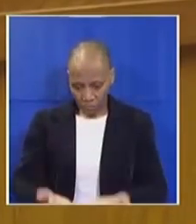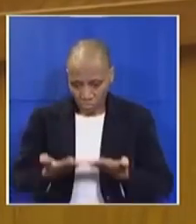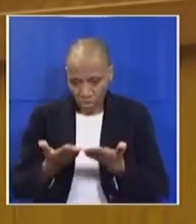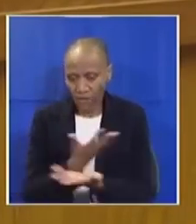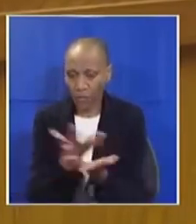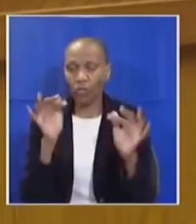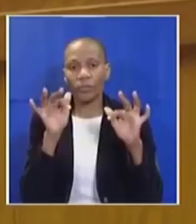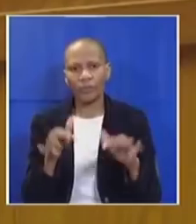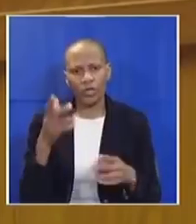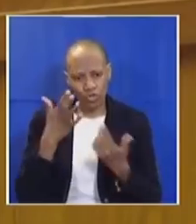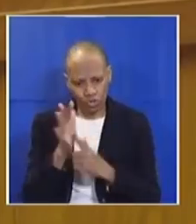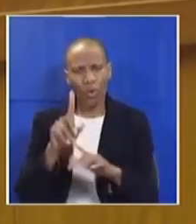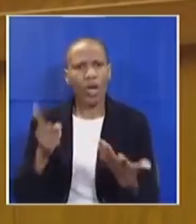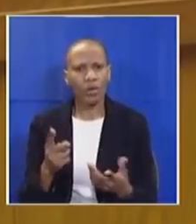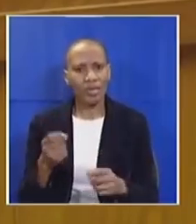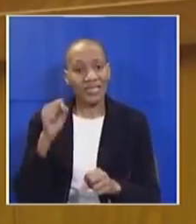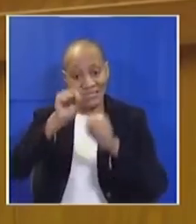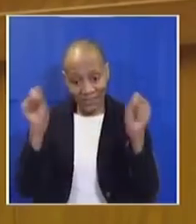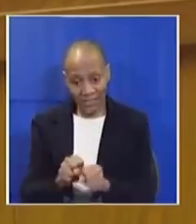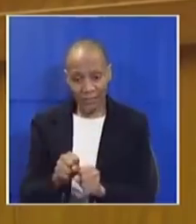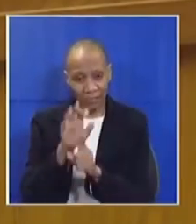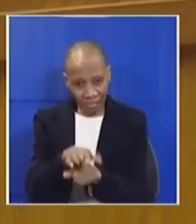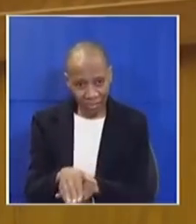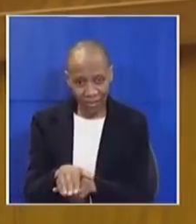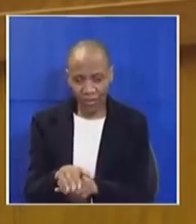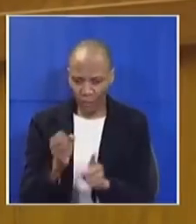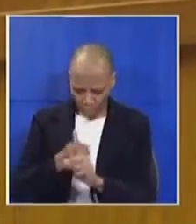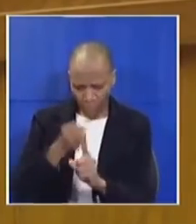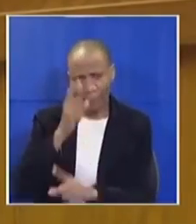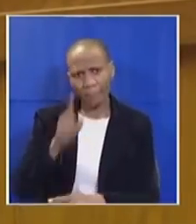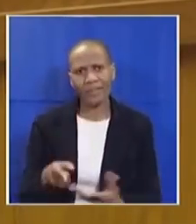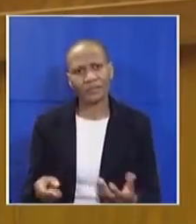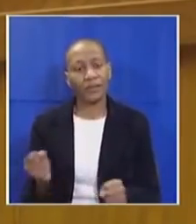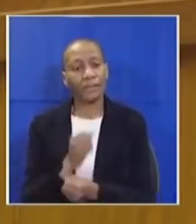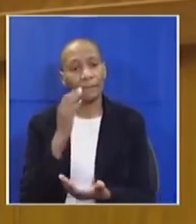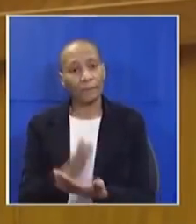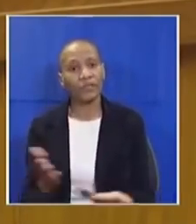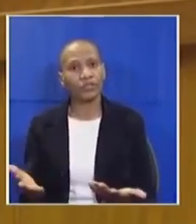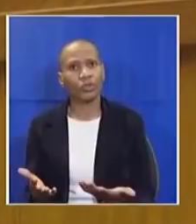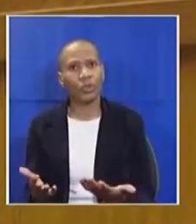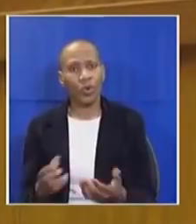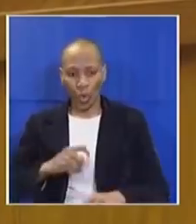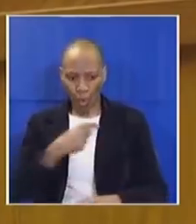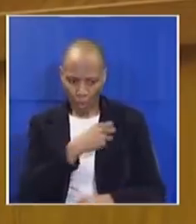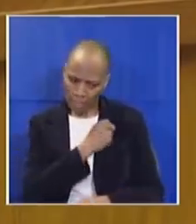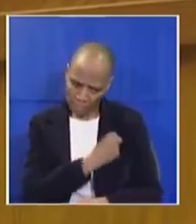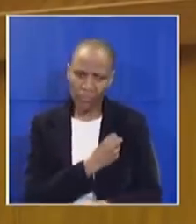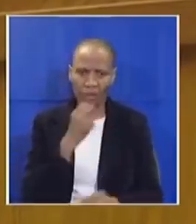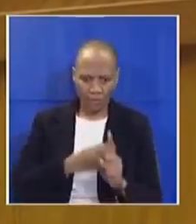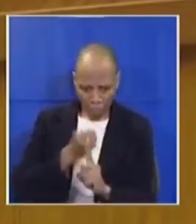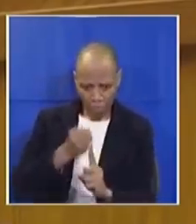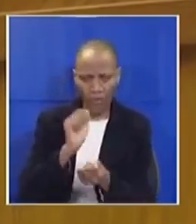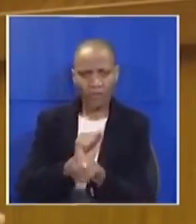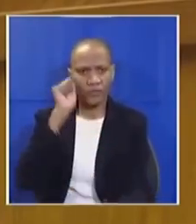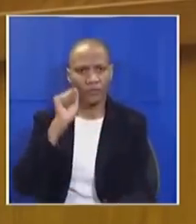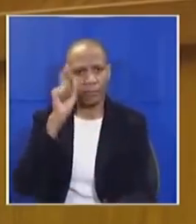brave enough to fight an unjust system will not be imprisoned and suspended or expelled for daring to be brave enough to fight for freedom. Thank